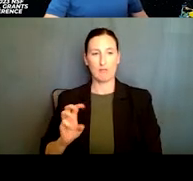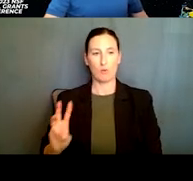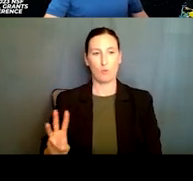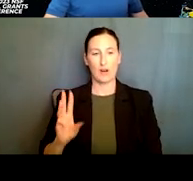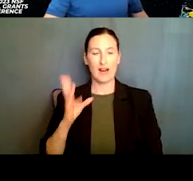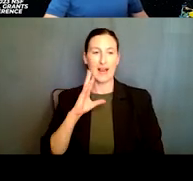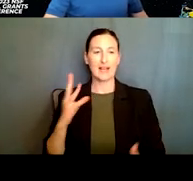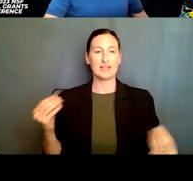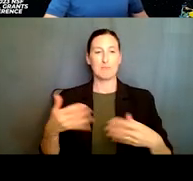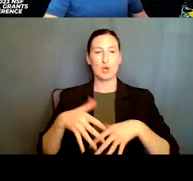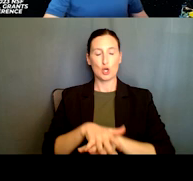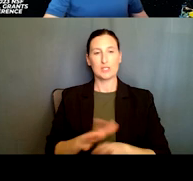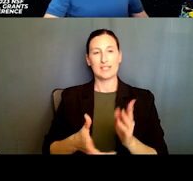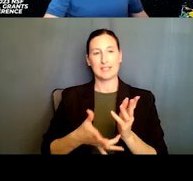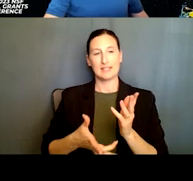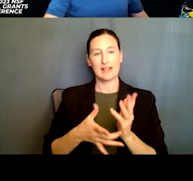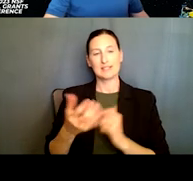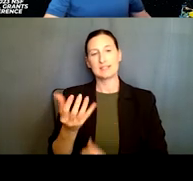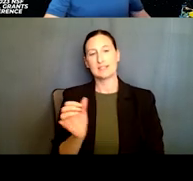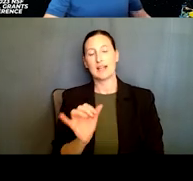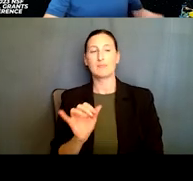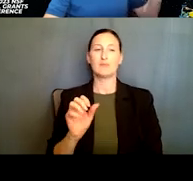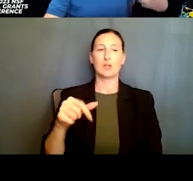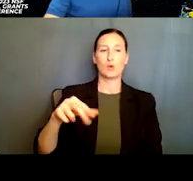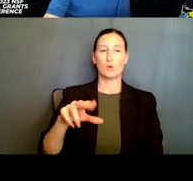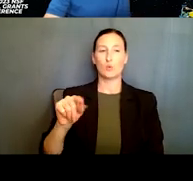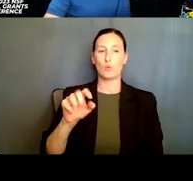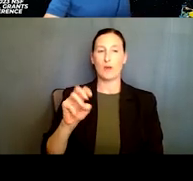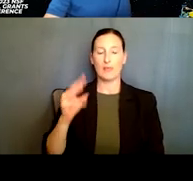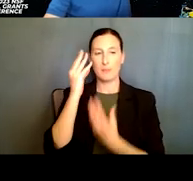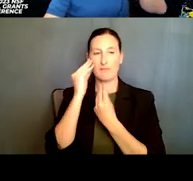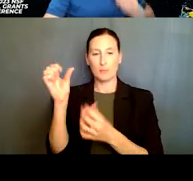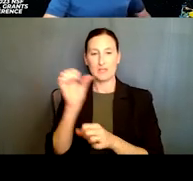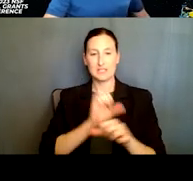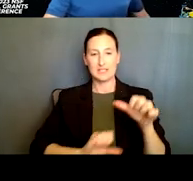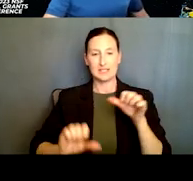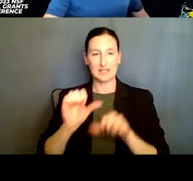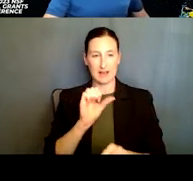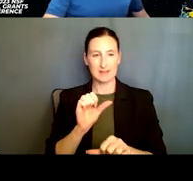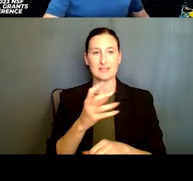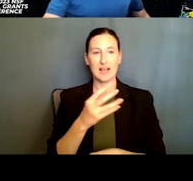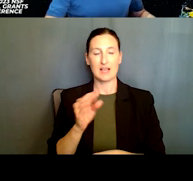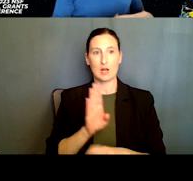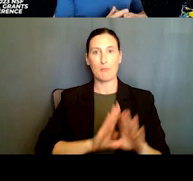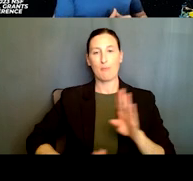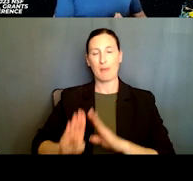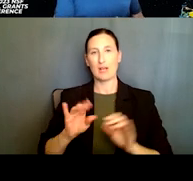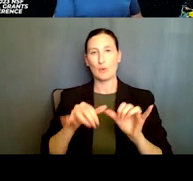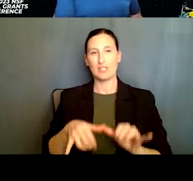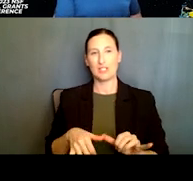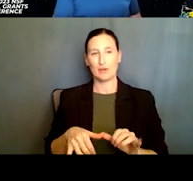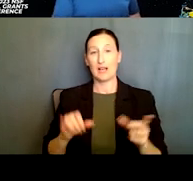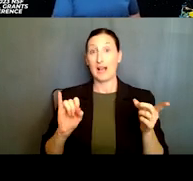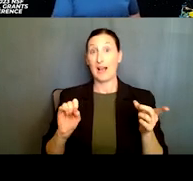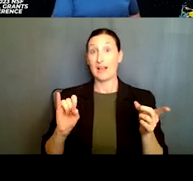information systems and bio-inspired systems. DNA computing, for instance, would be such a bio-inspired system. IIS